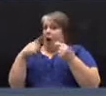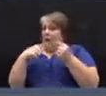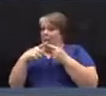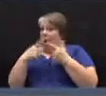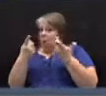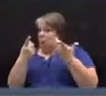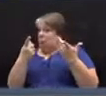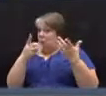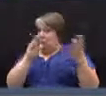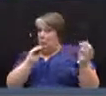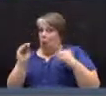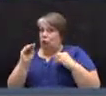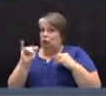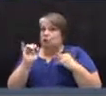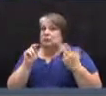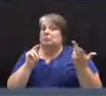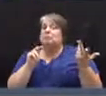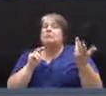Yes, ma'am.